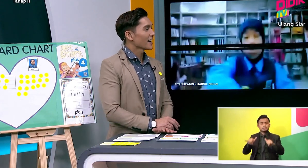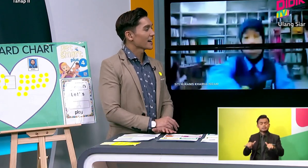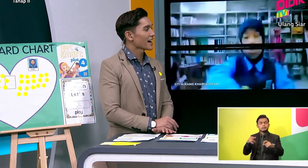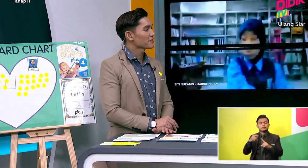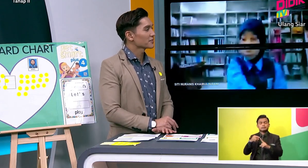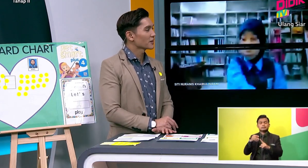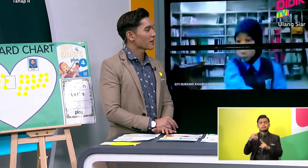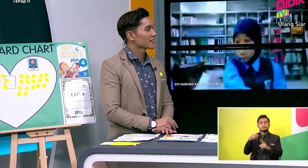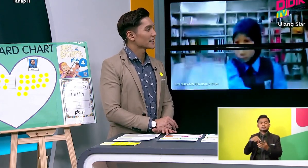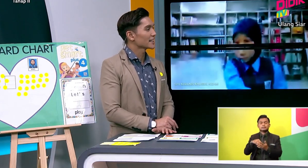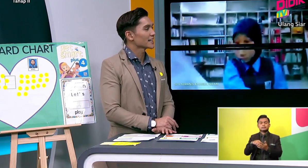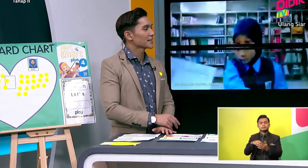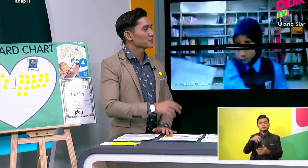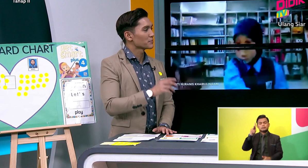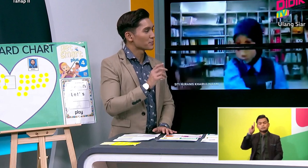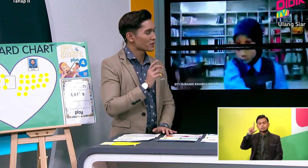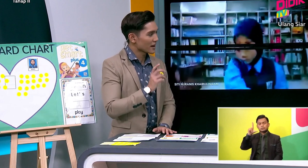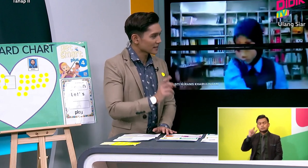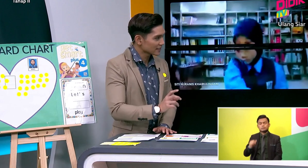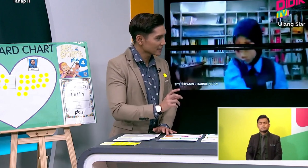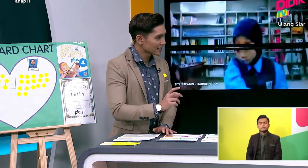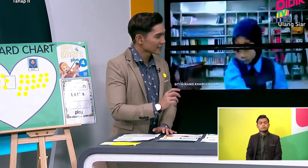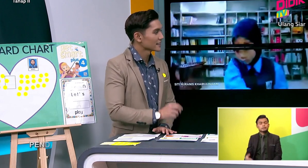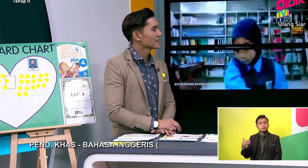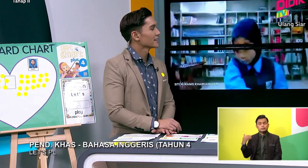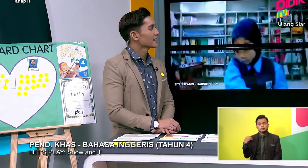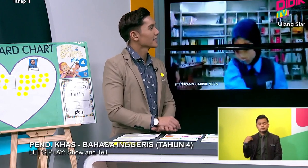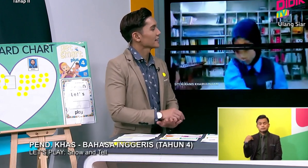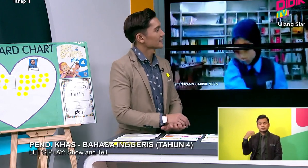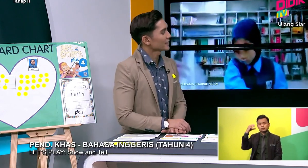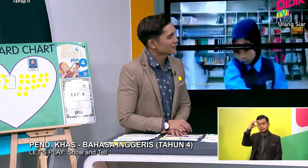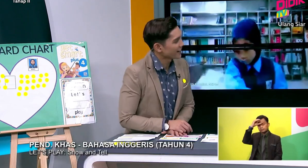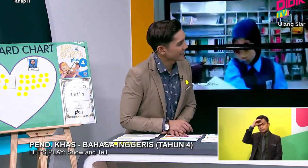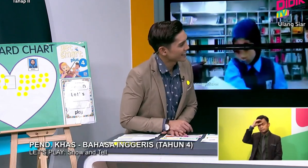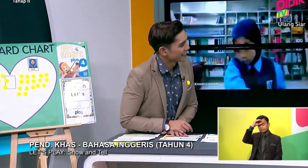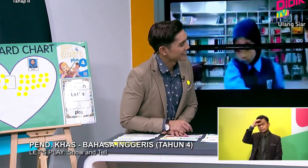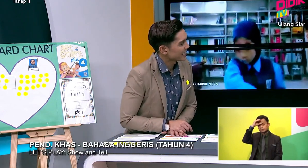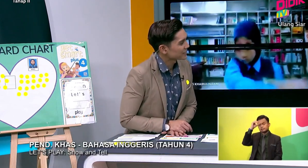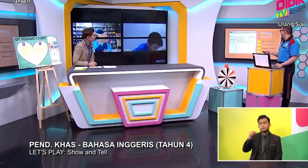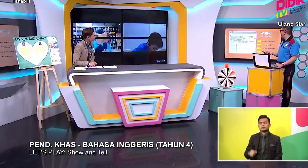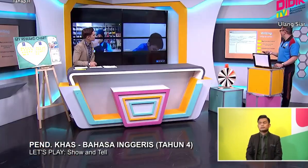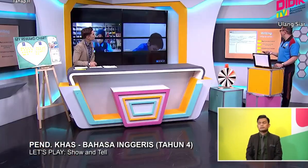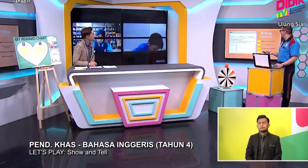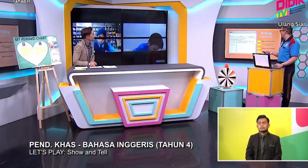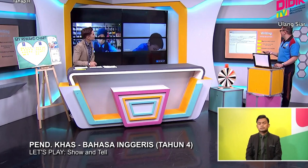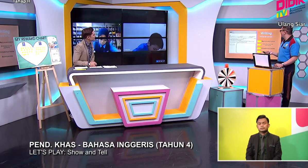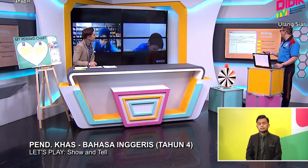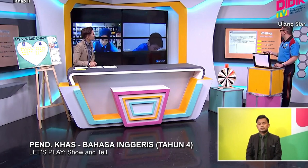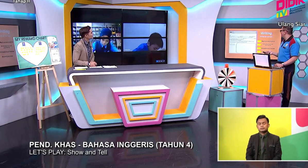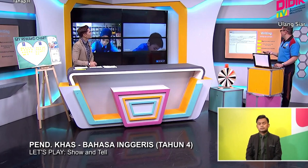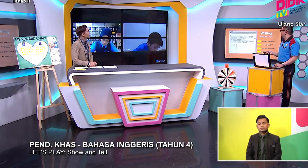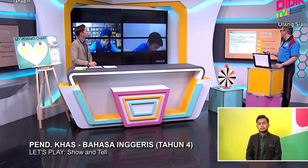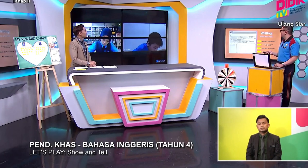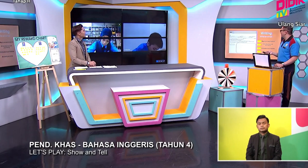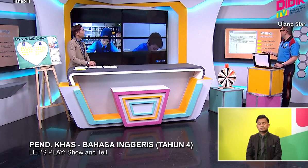I have got a brother. Okay. that right? I have got a brother.